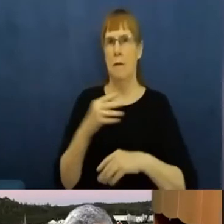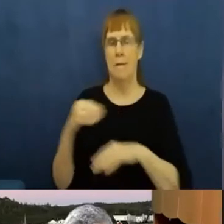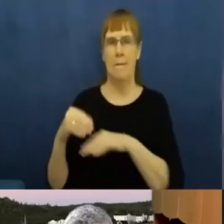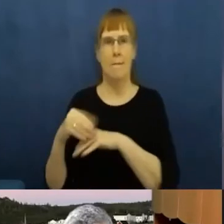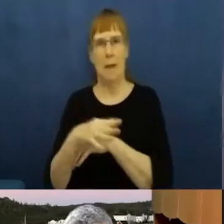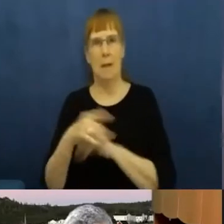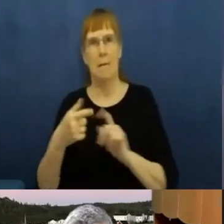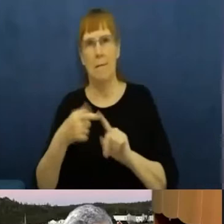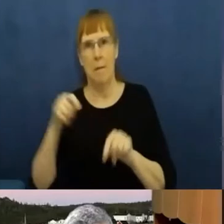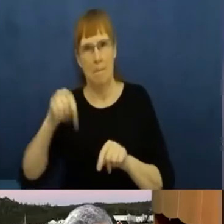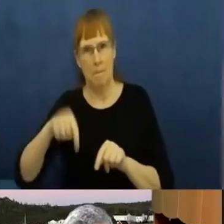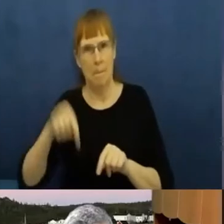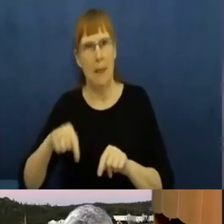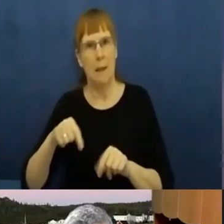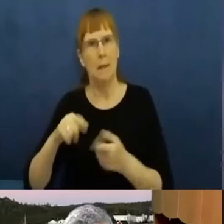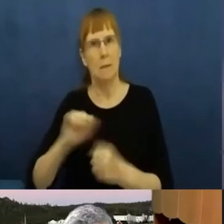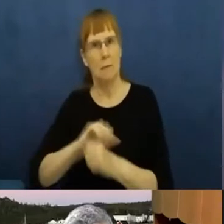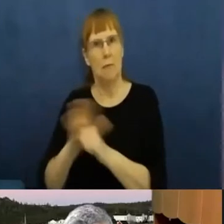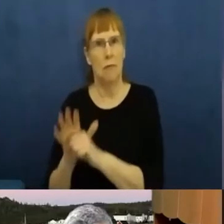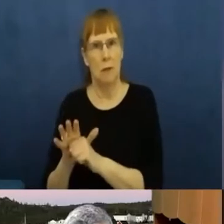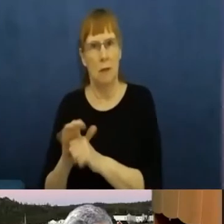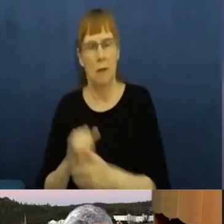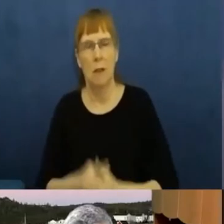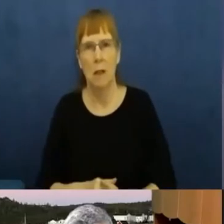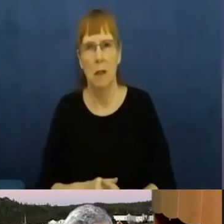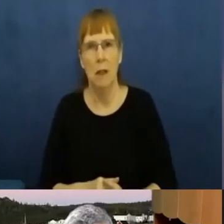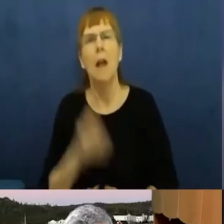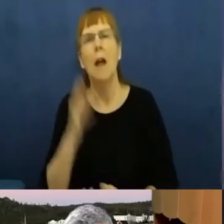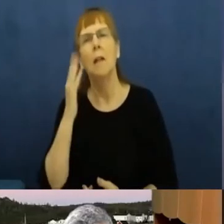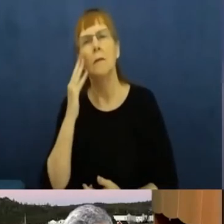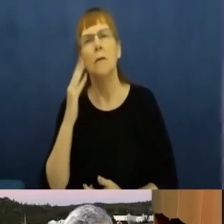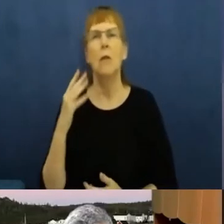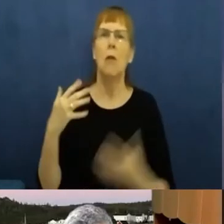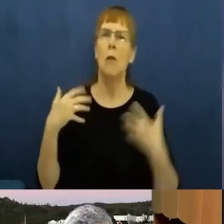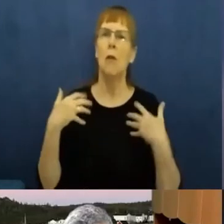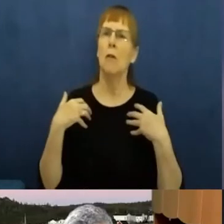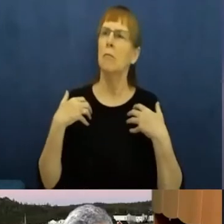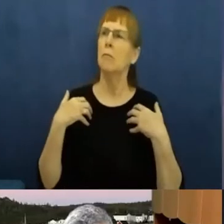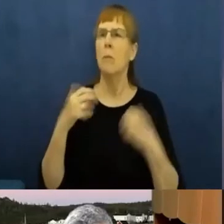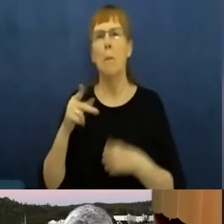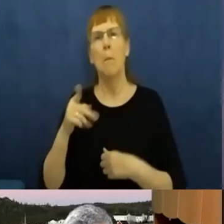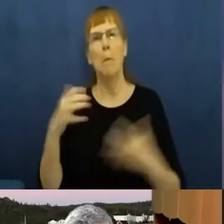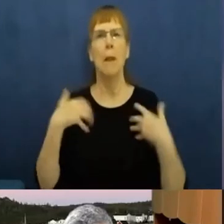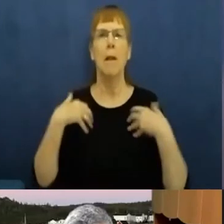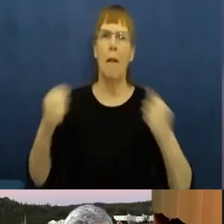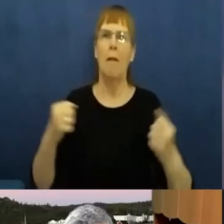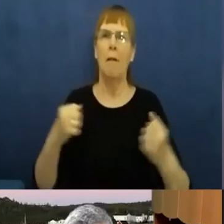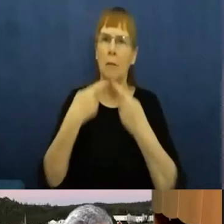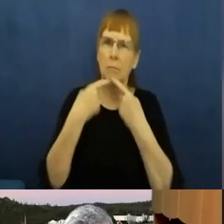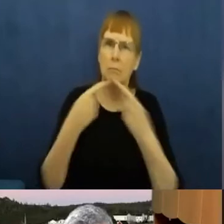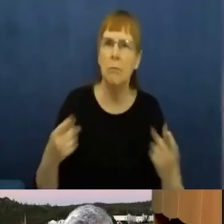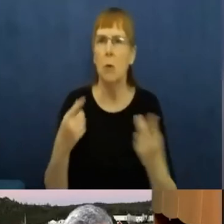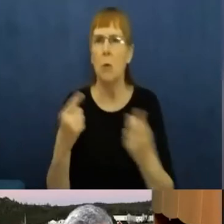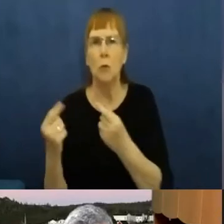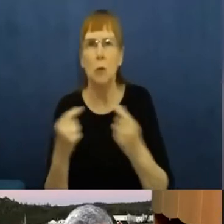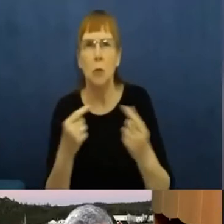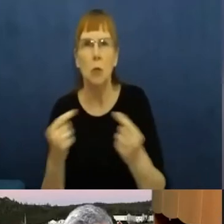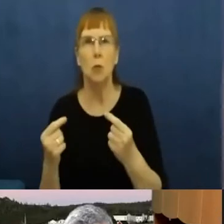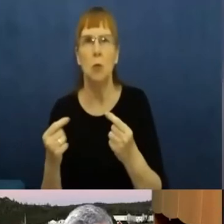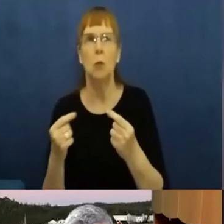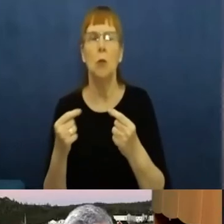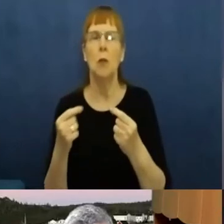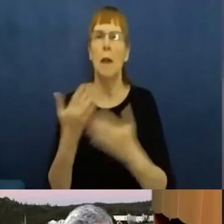our one-size-fits-all recommendations that have come from public health authorities, which may be very difficult or, in fact, impossible to implement